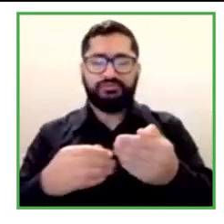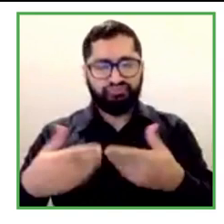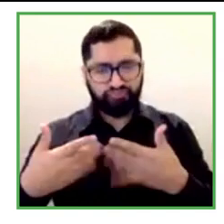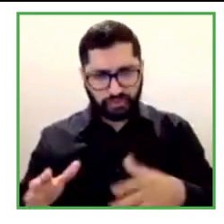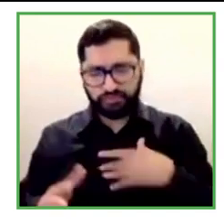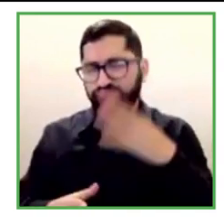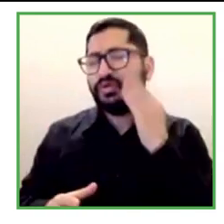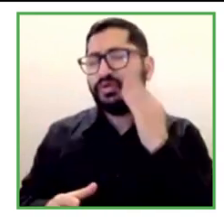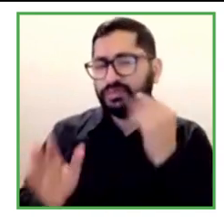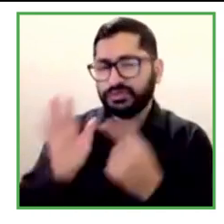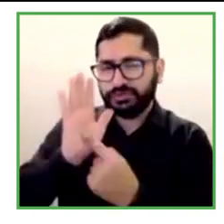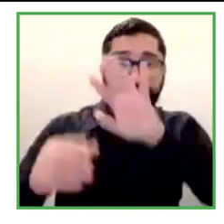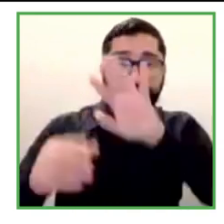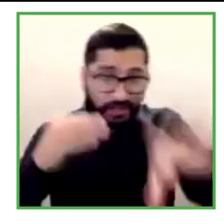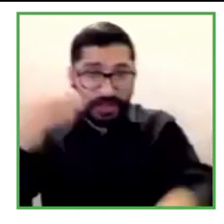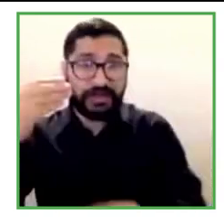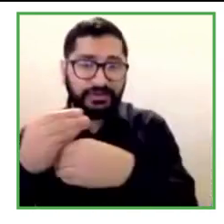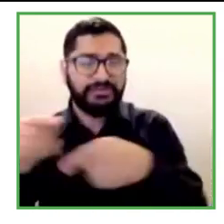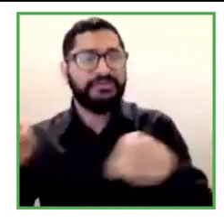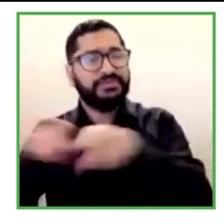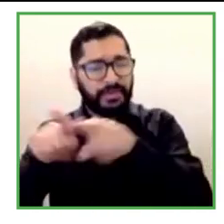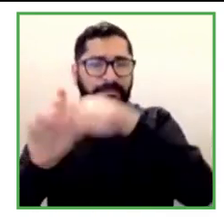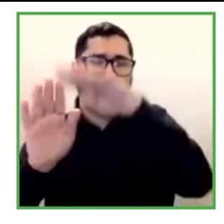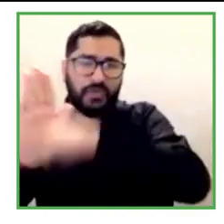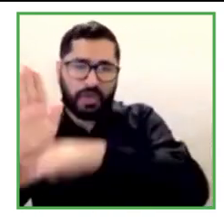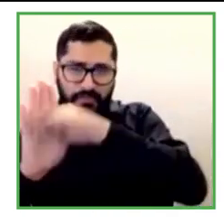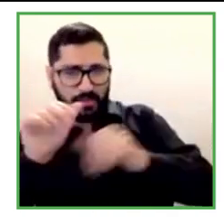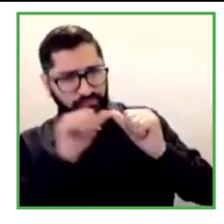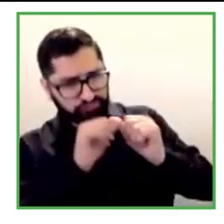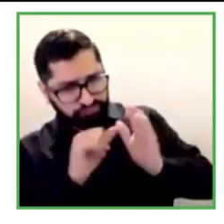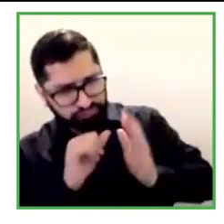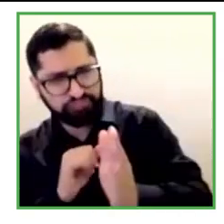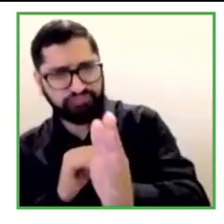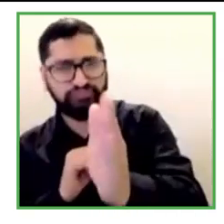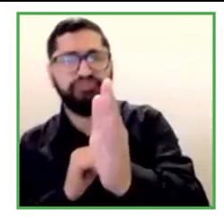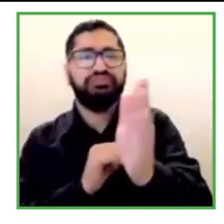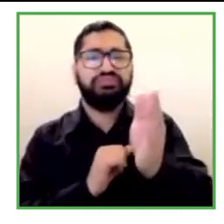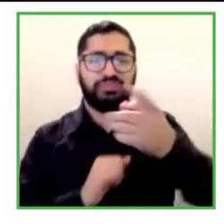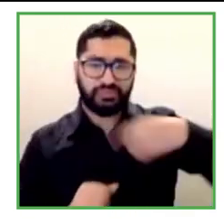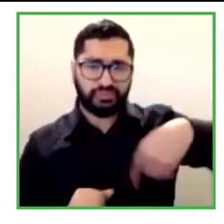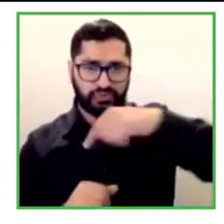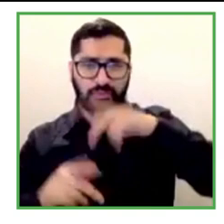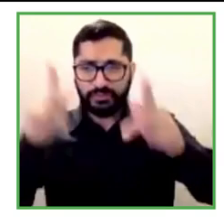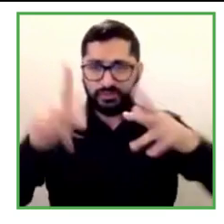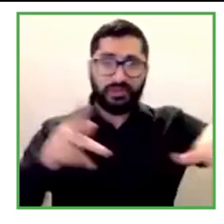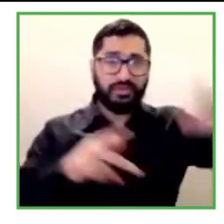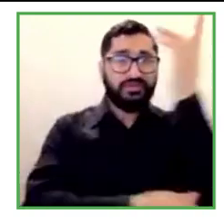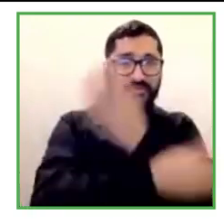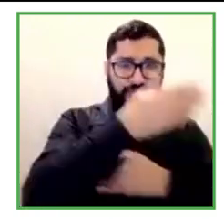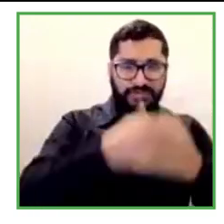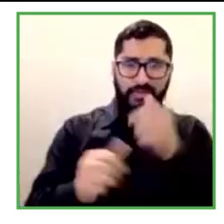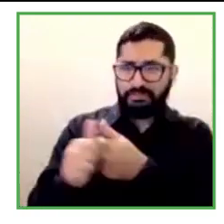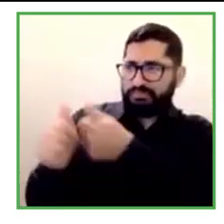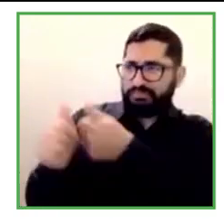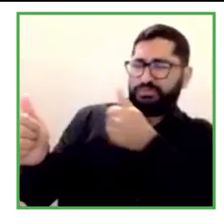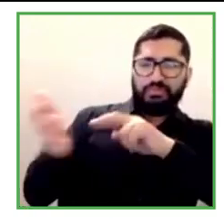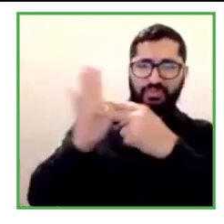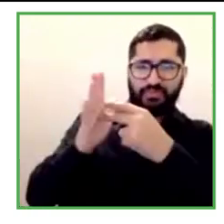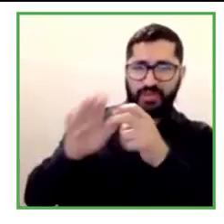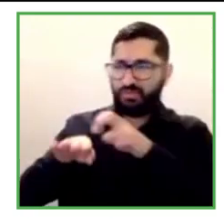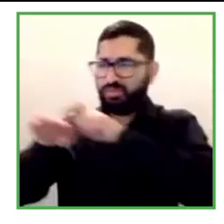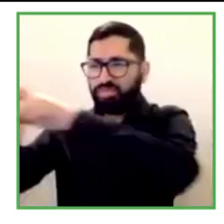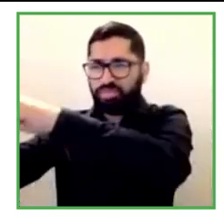implementing this permanent program for people have disabilities for this to be permanent,